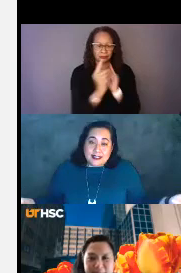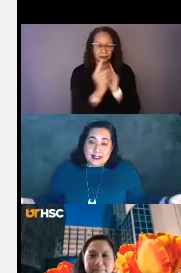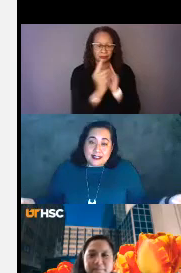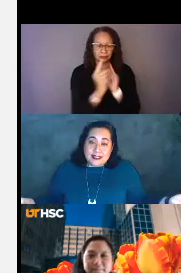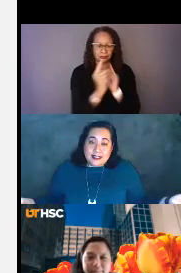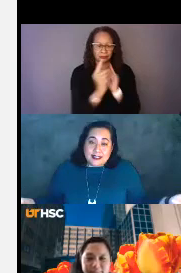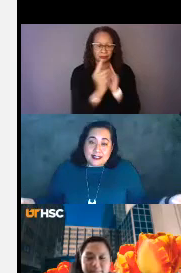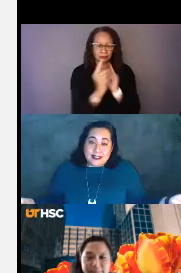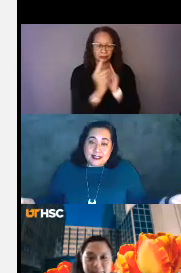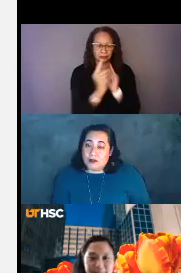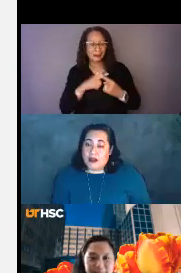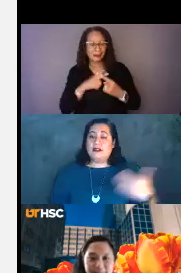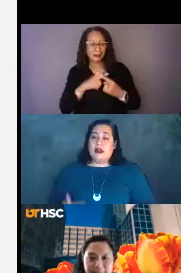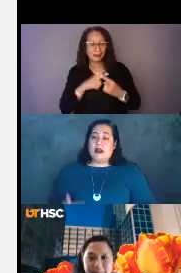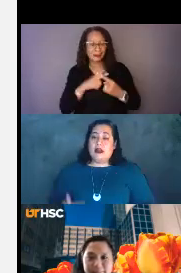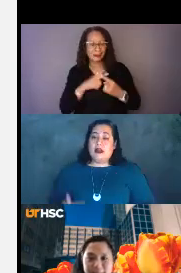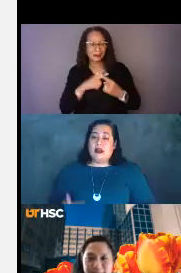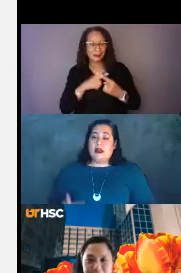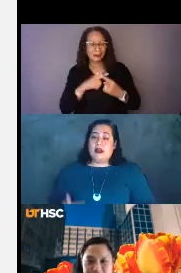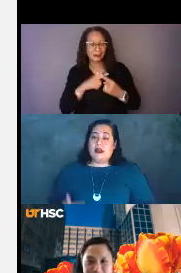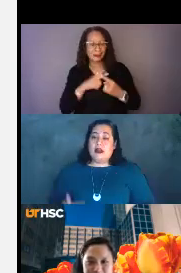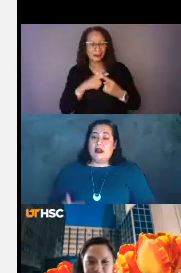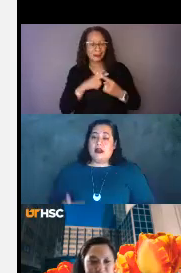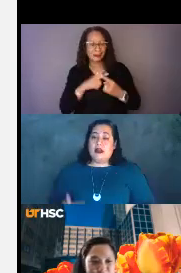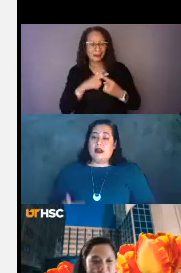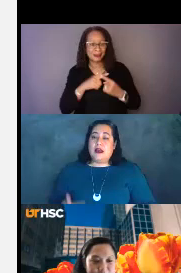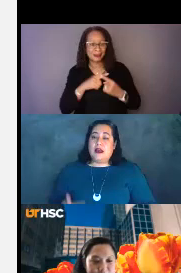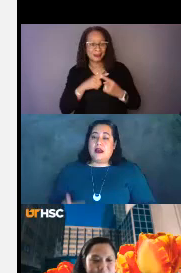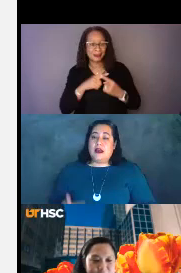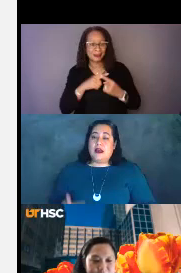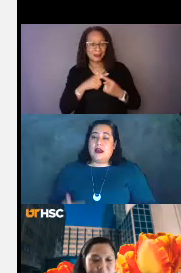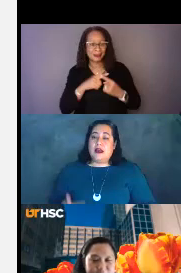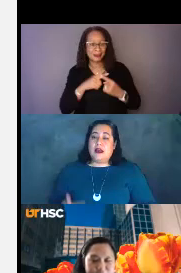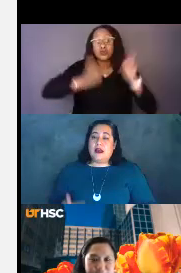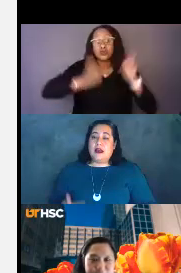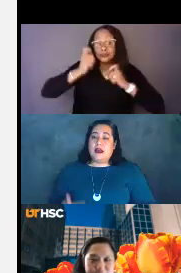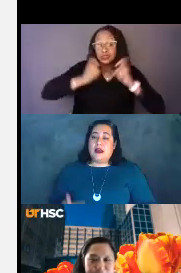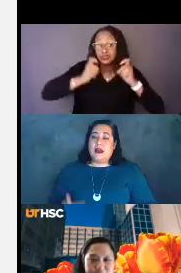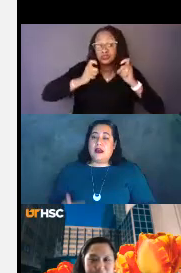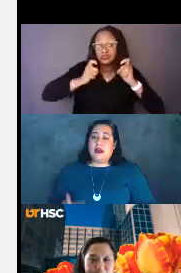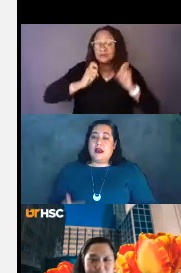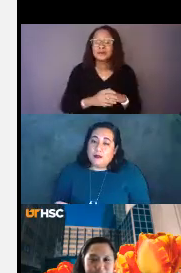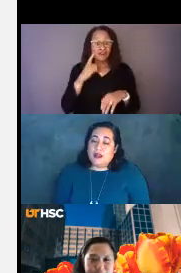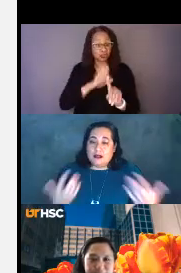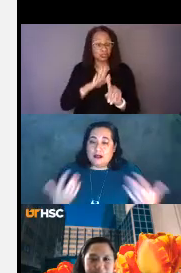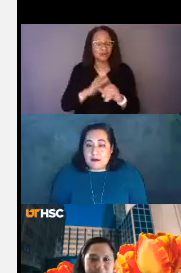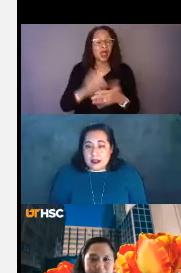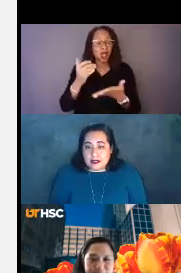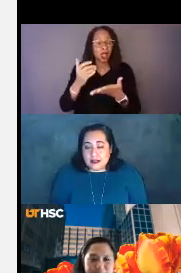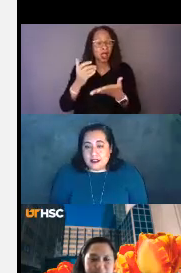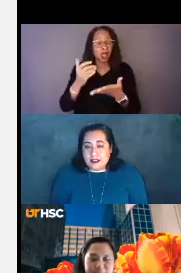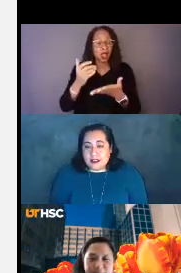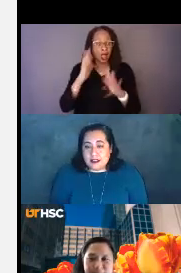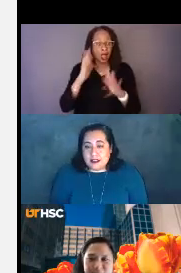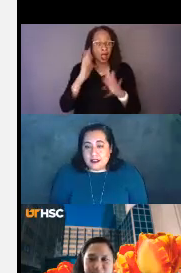And if you don't, I'm going to, I'm going to adjust how I deliver my message. And for you, I hope that you're hearing my message